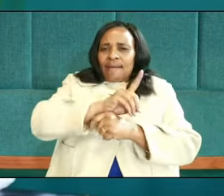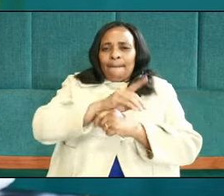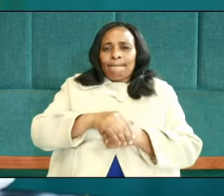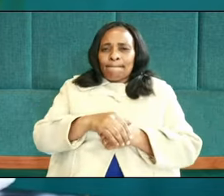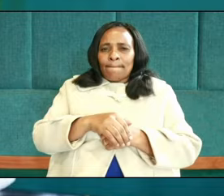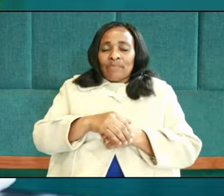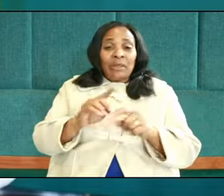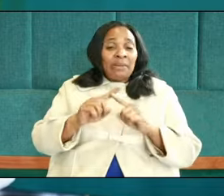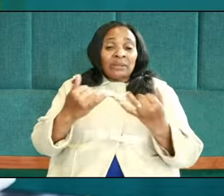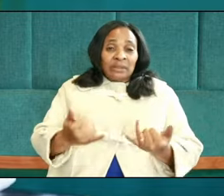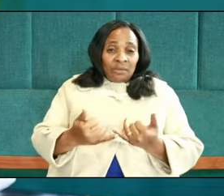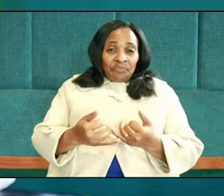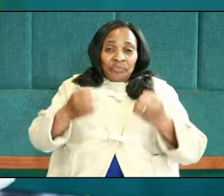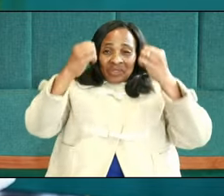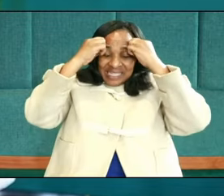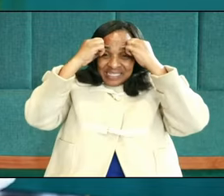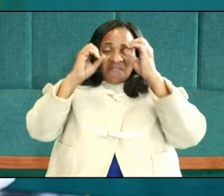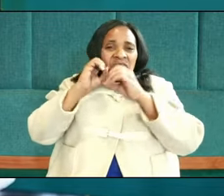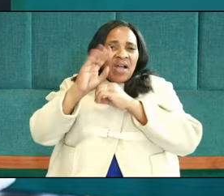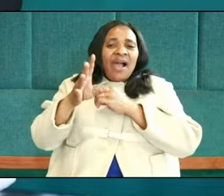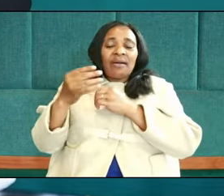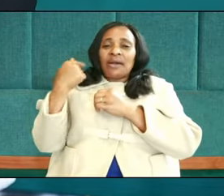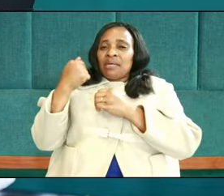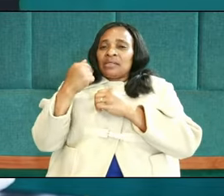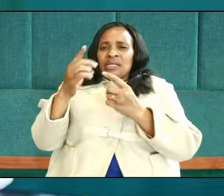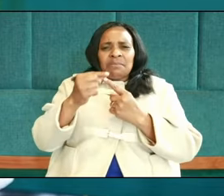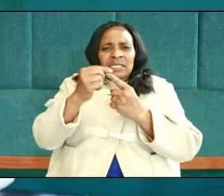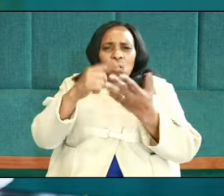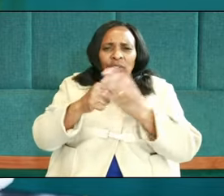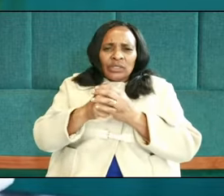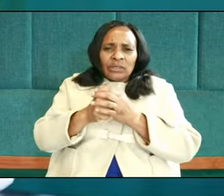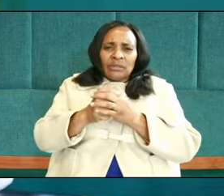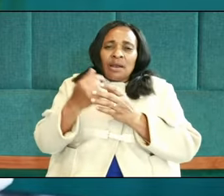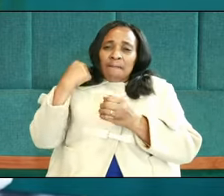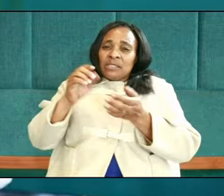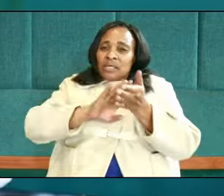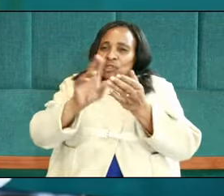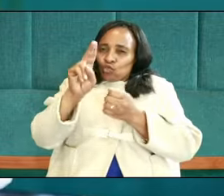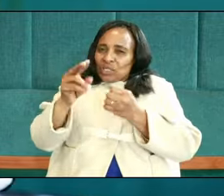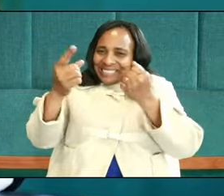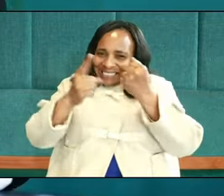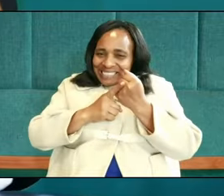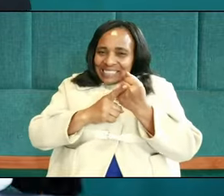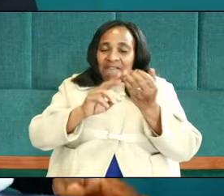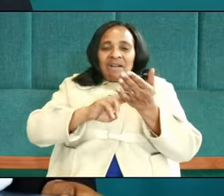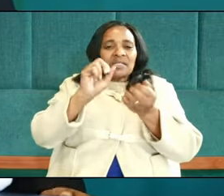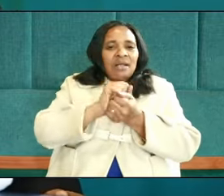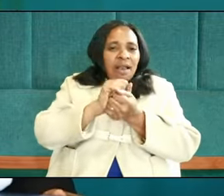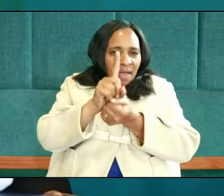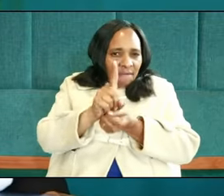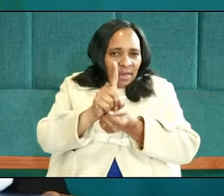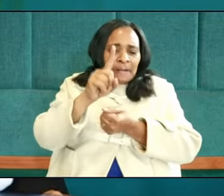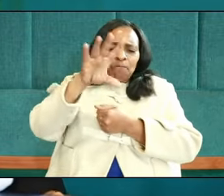But when we study further in the book of Numbers, particularly in Numbers chapter 26 and verse number 11, we